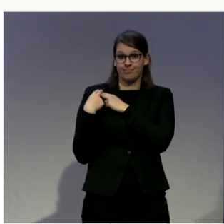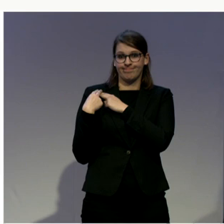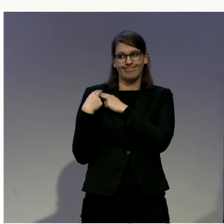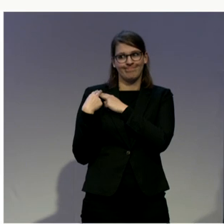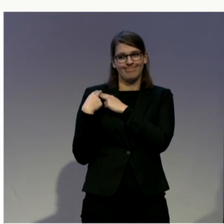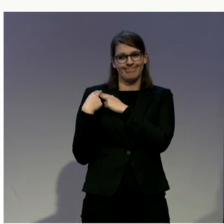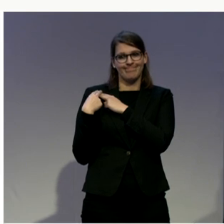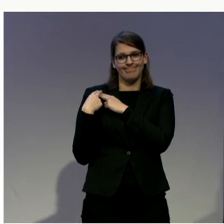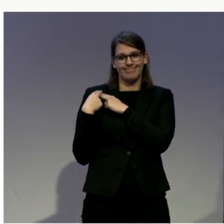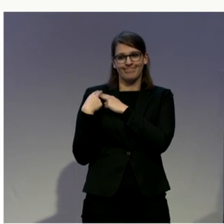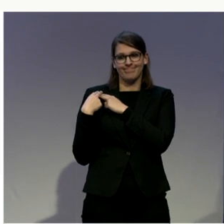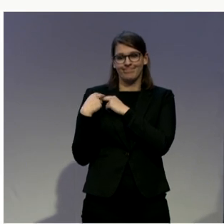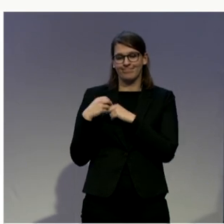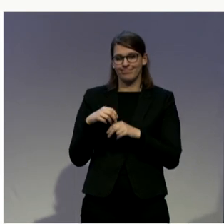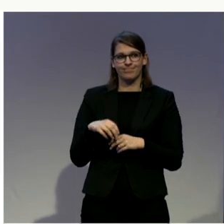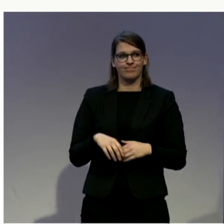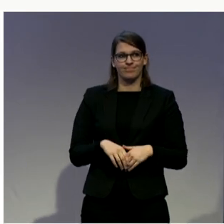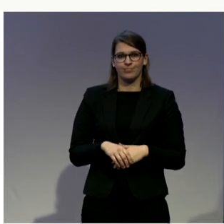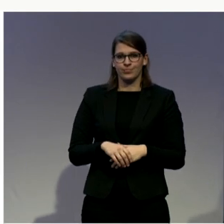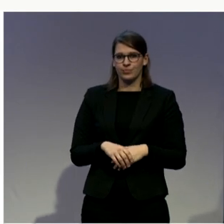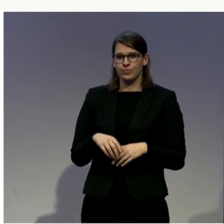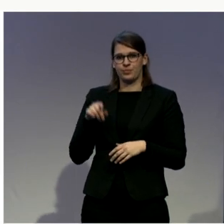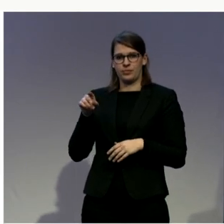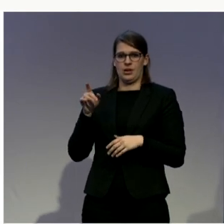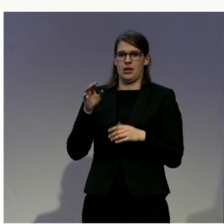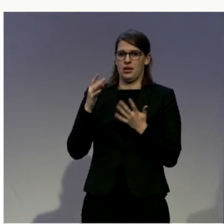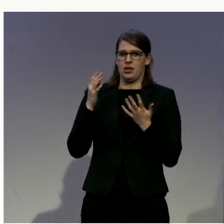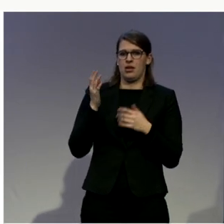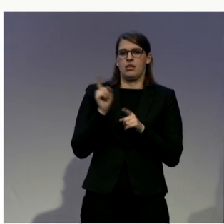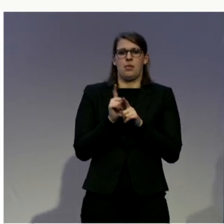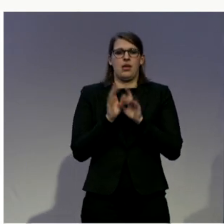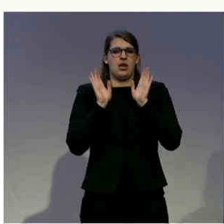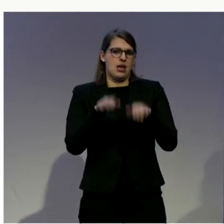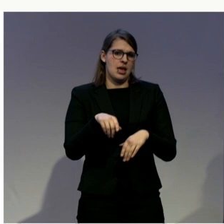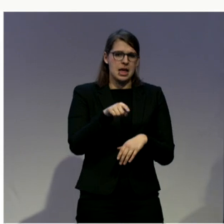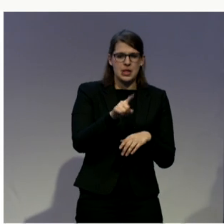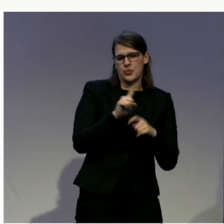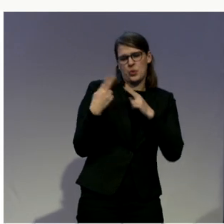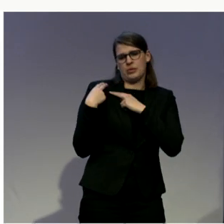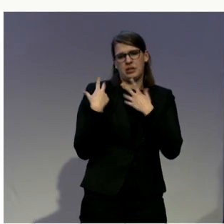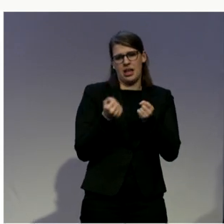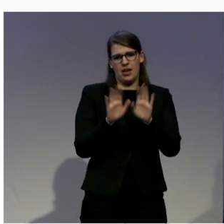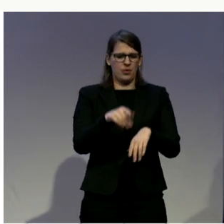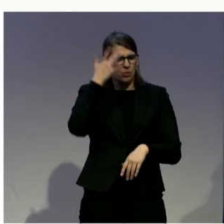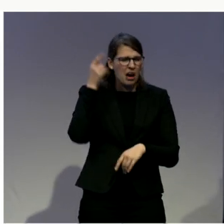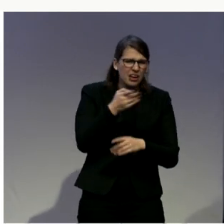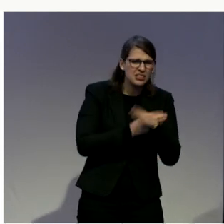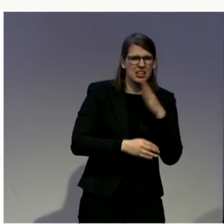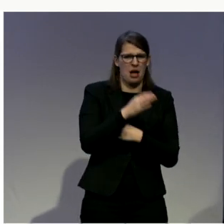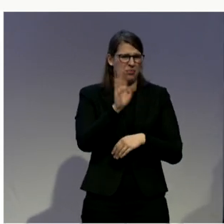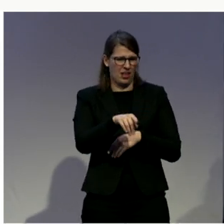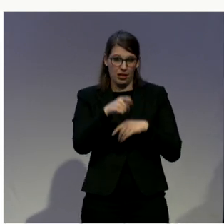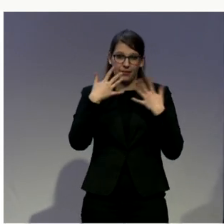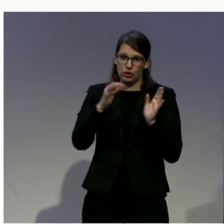anything that reduces criminal responsibility of someone with a disability would inherently violate the CRPD. Um,